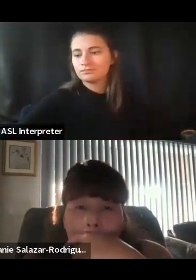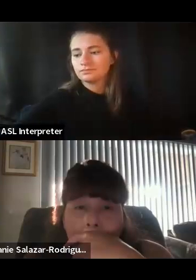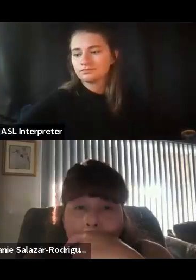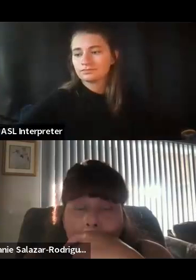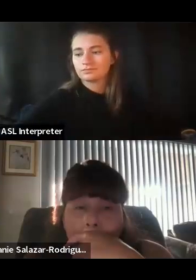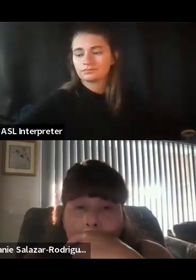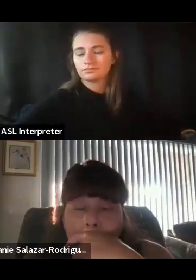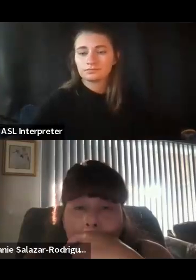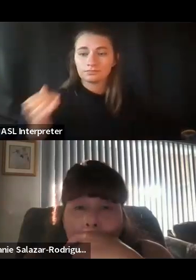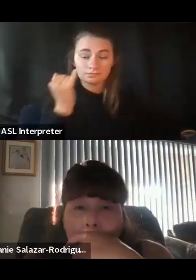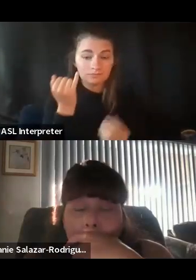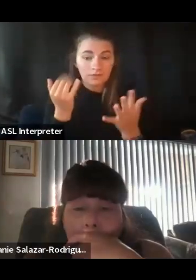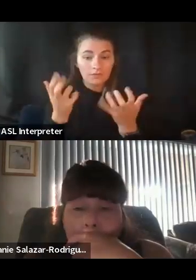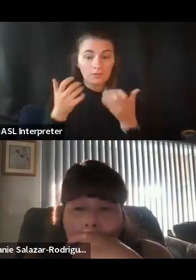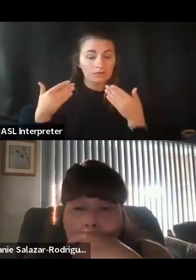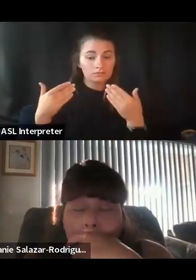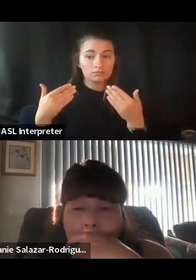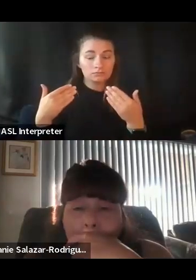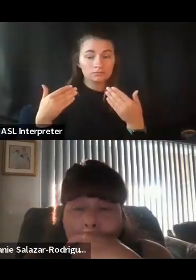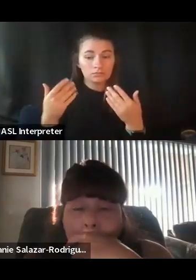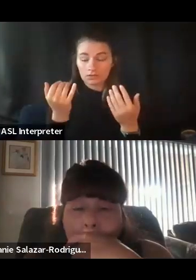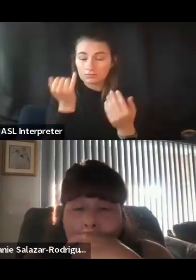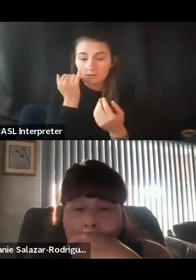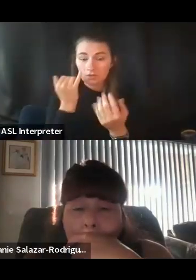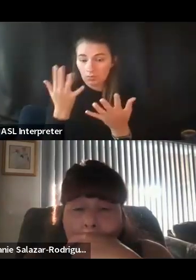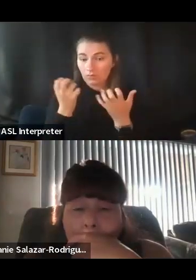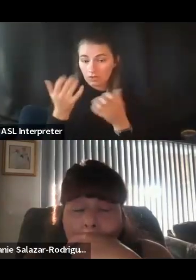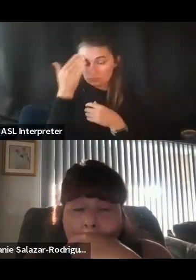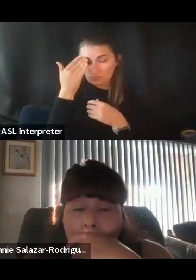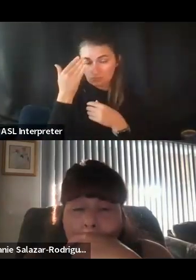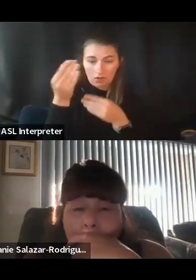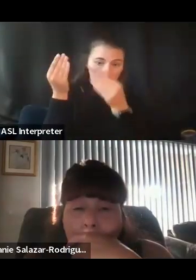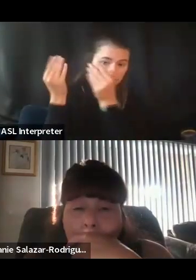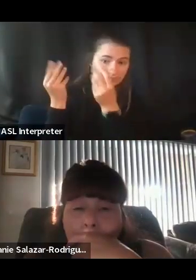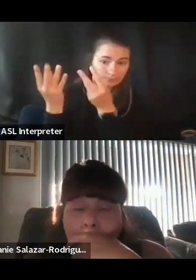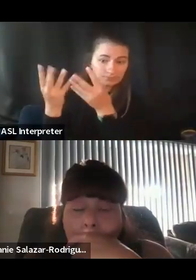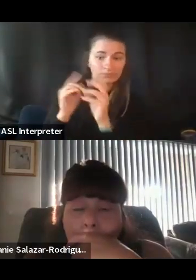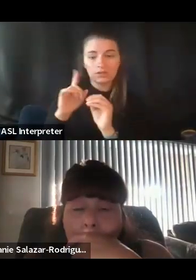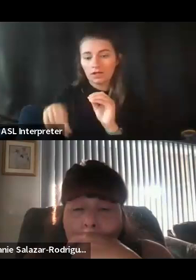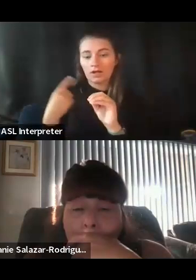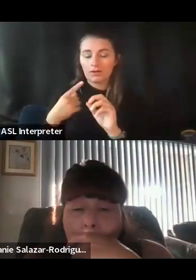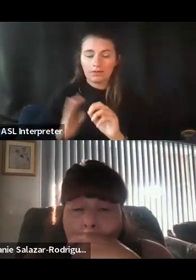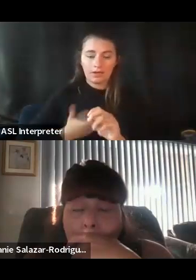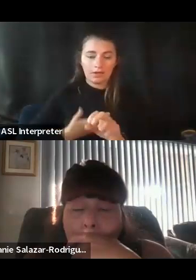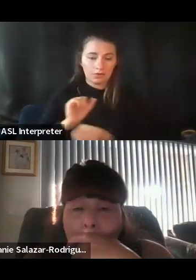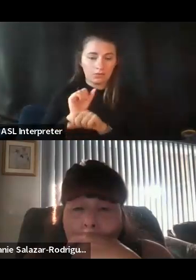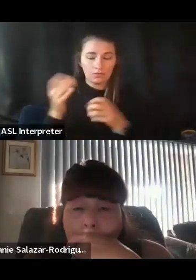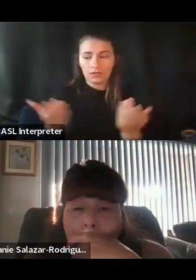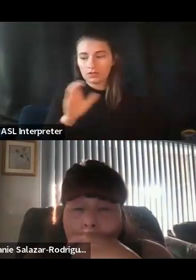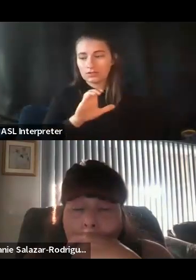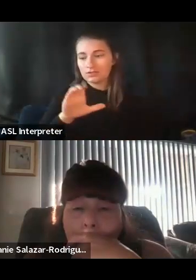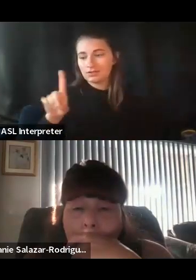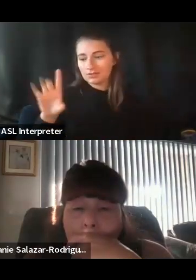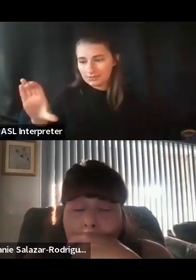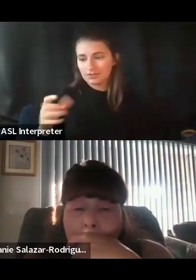If you want to stay up to date about the work that CCDC does, I want to invite you to